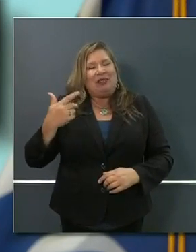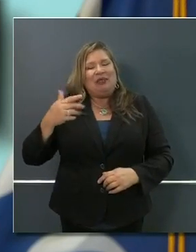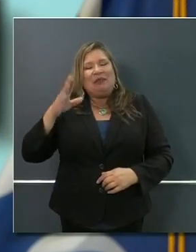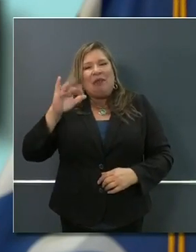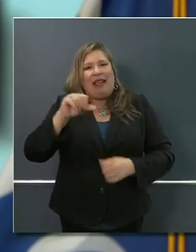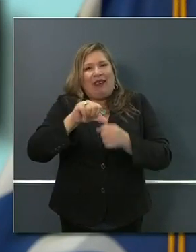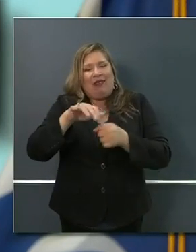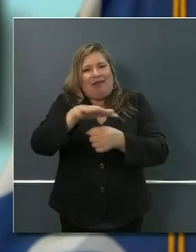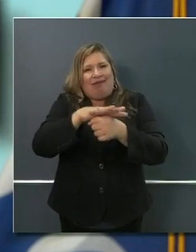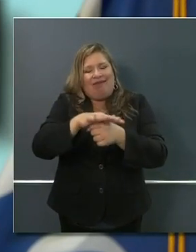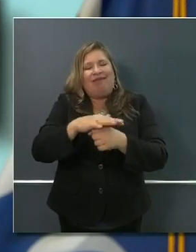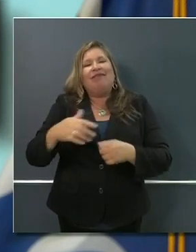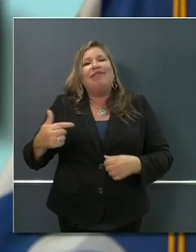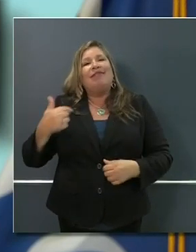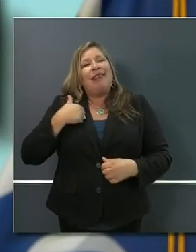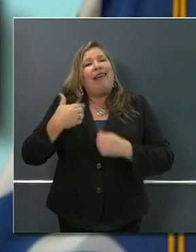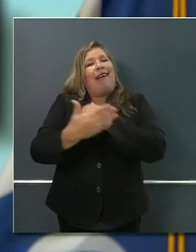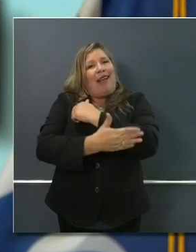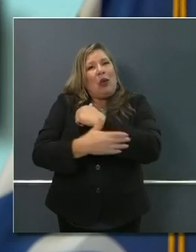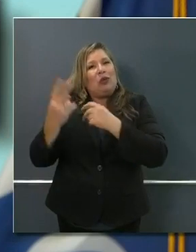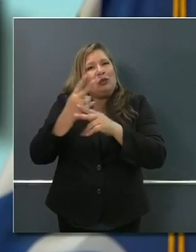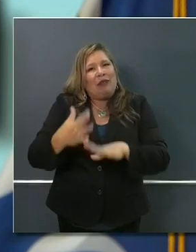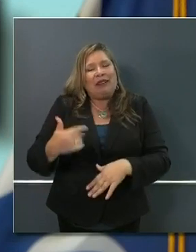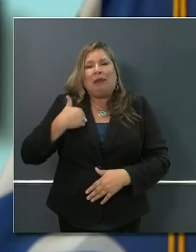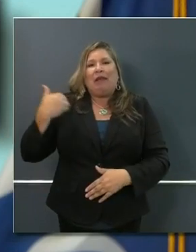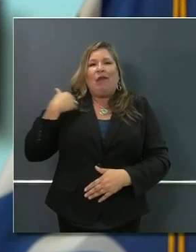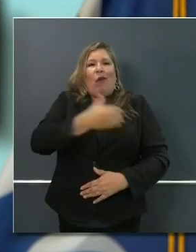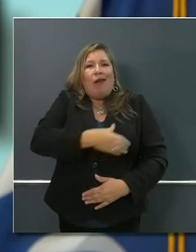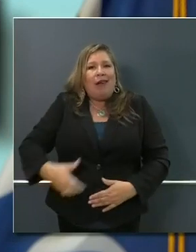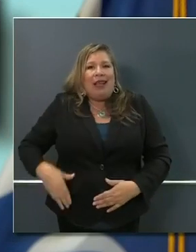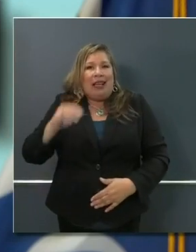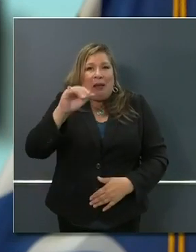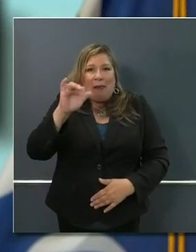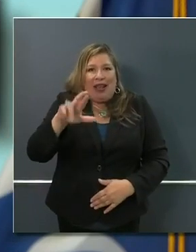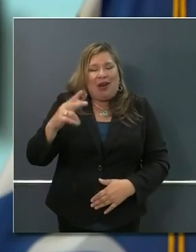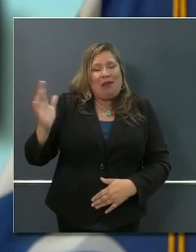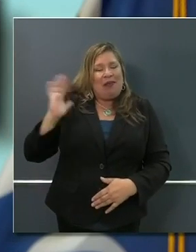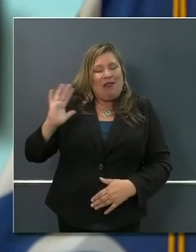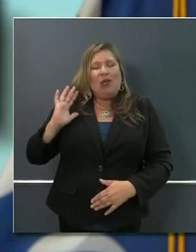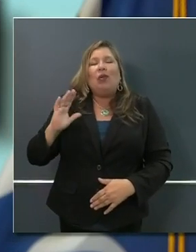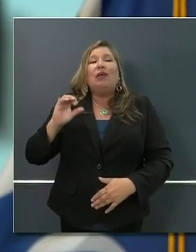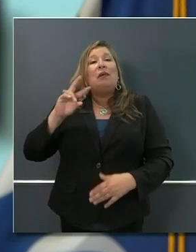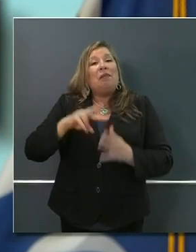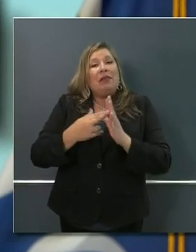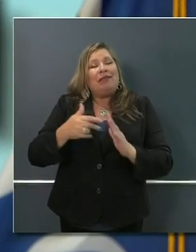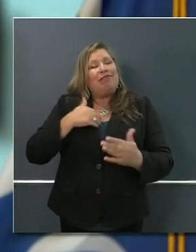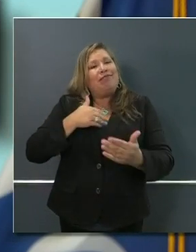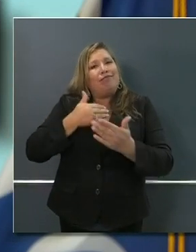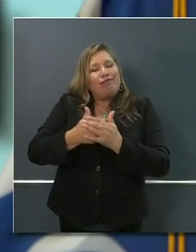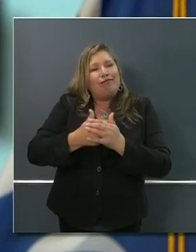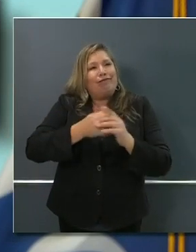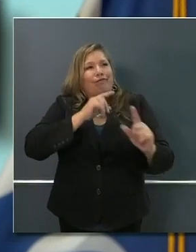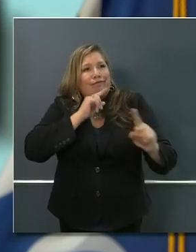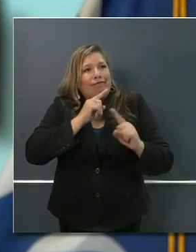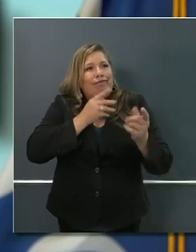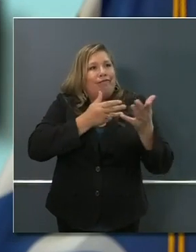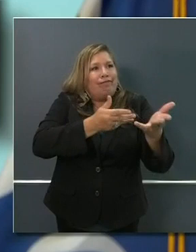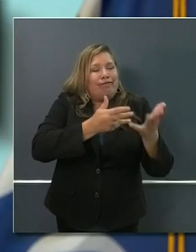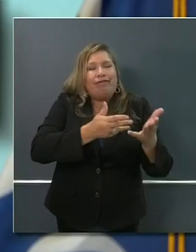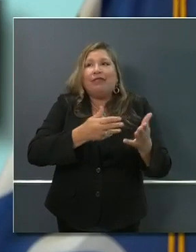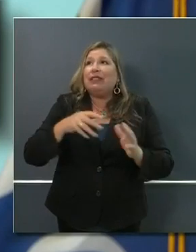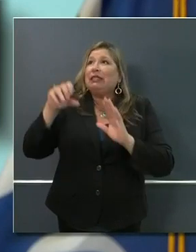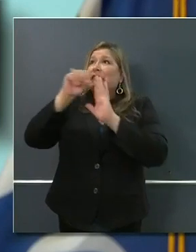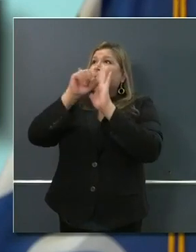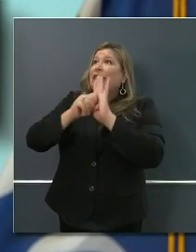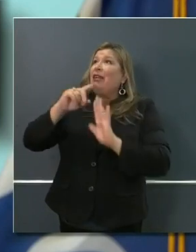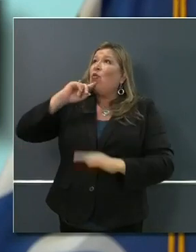capacity as a county supervisor and mayor and have had very close engagement as it relates to our order compared to their